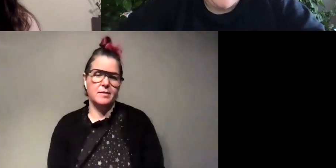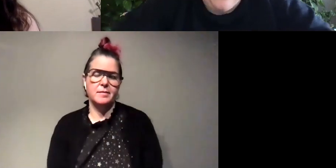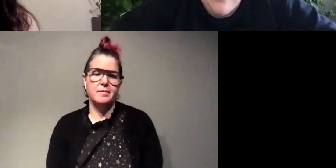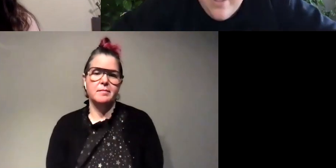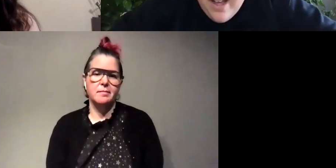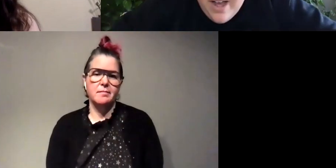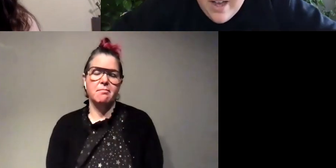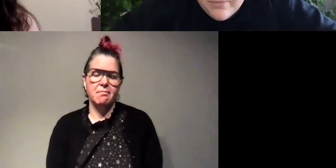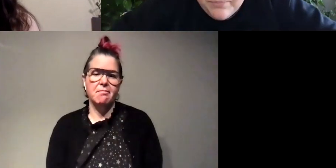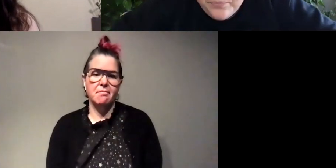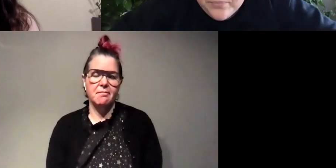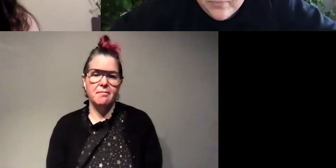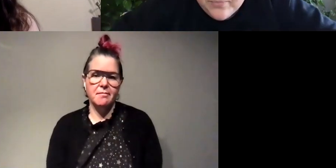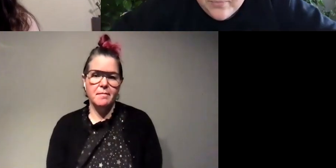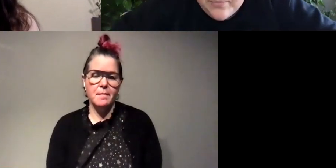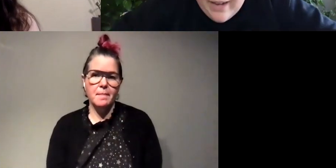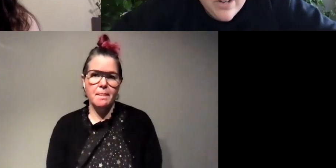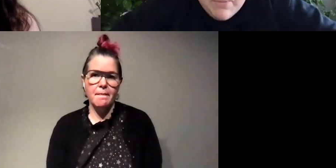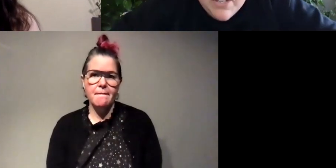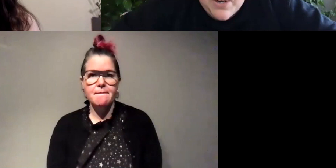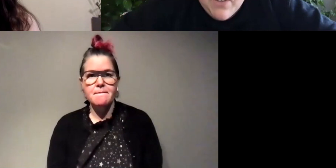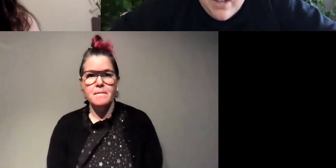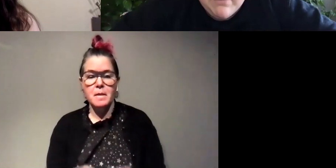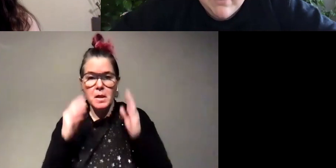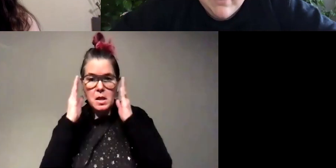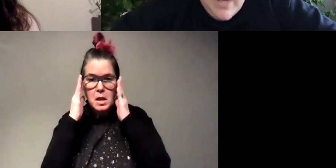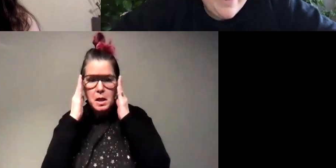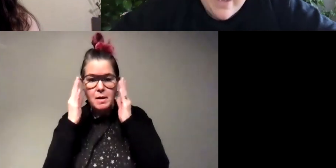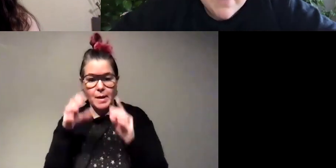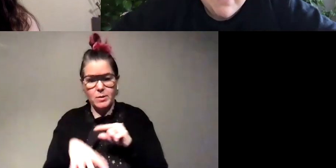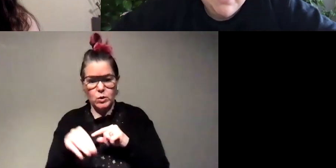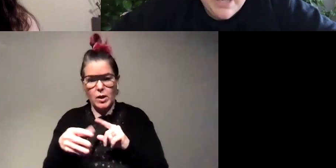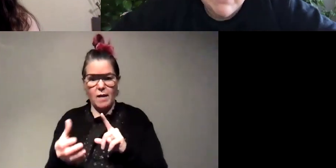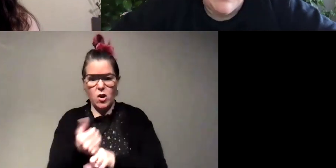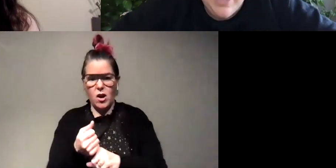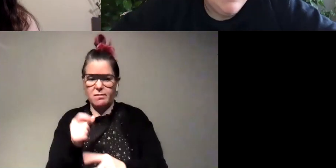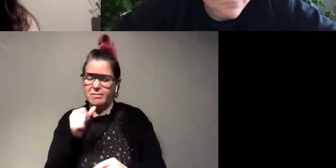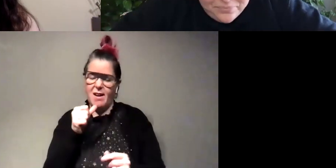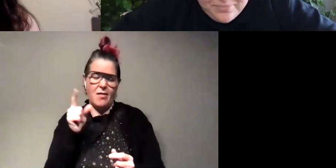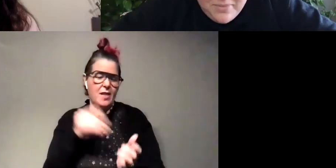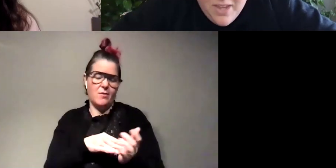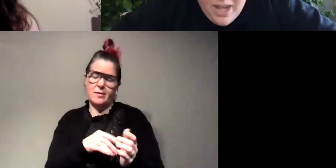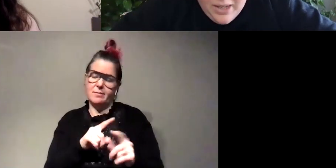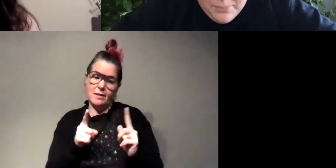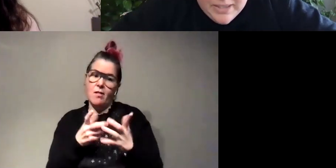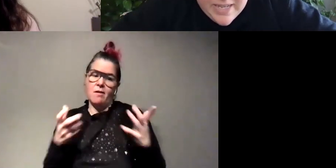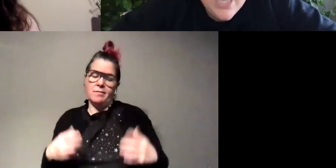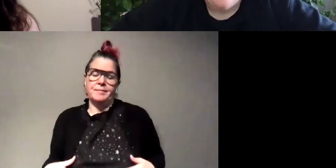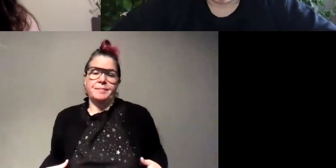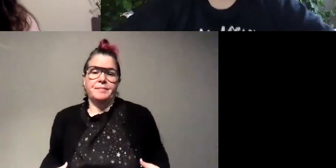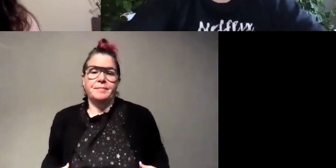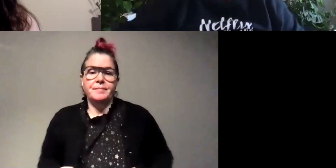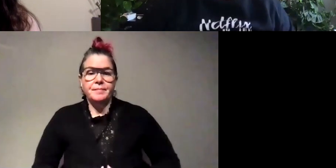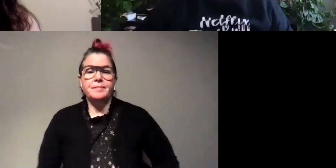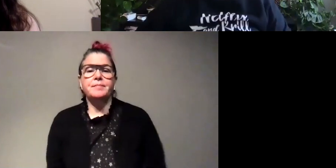that's cool um i don't know how many squid i've caught not a thousand but a lot um let's see